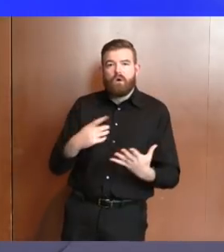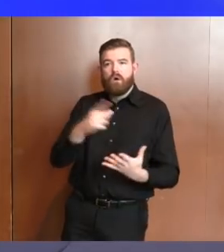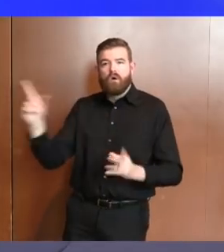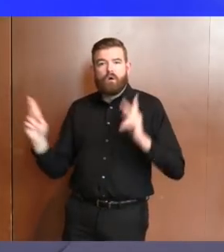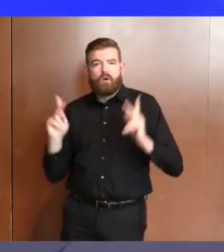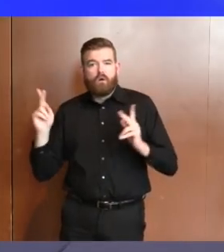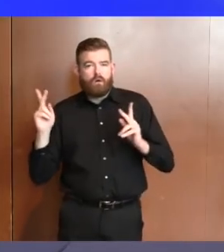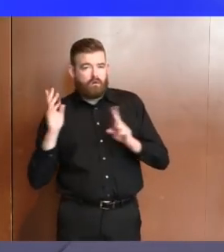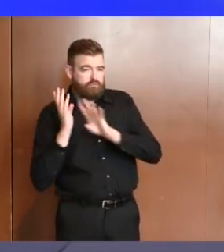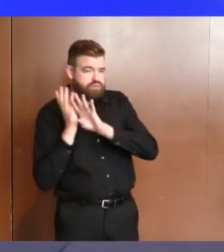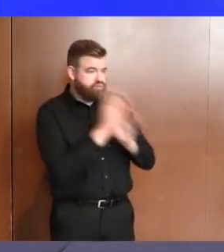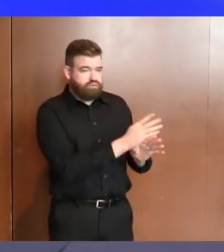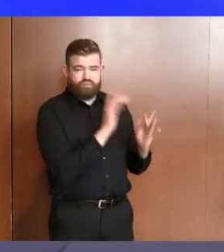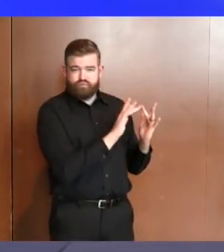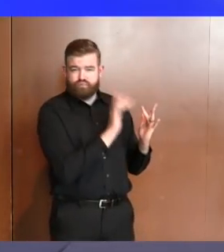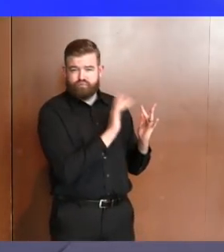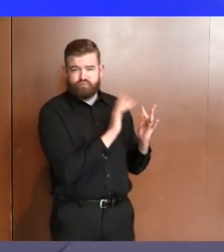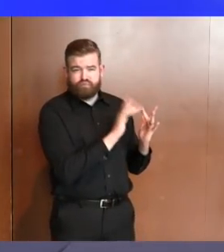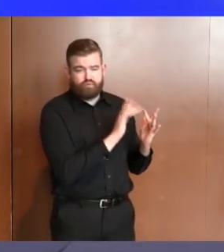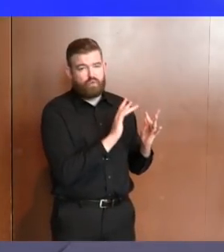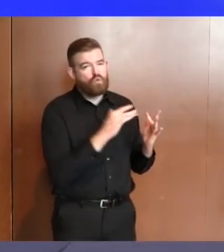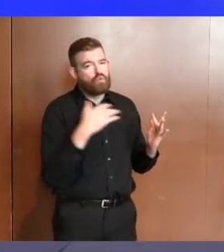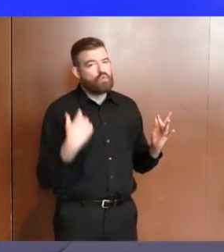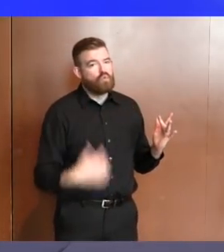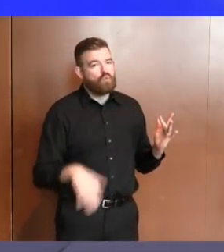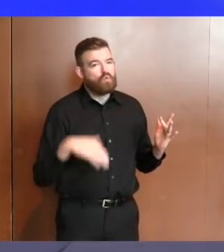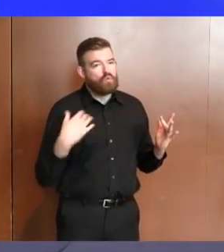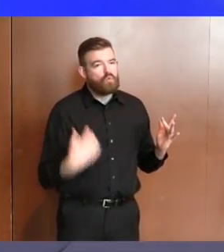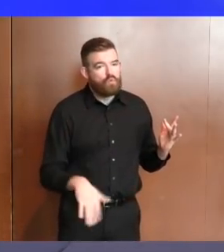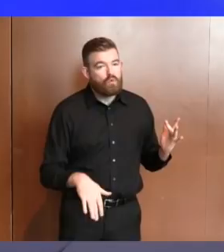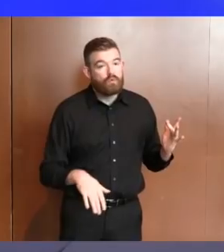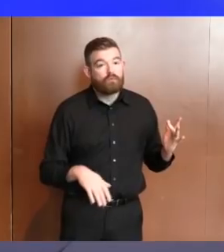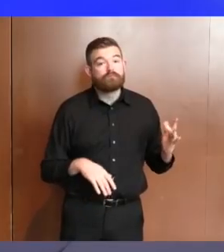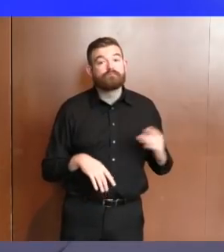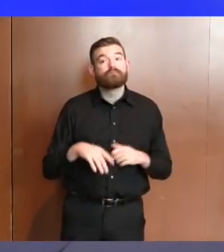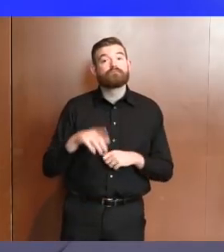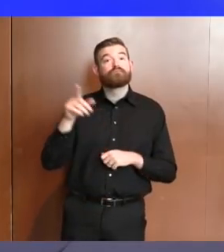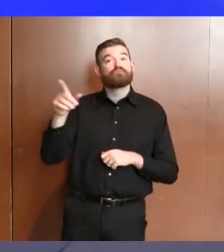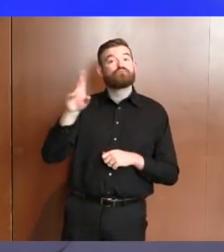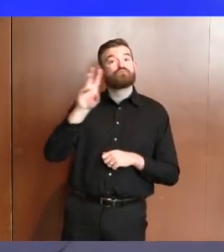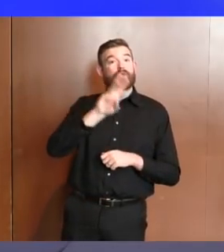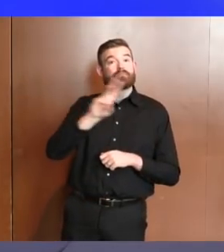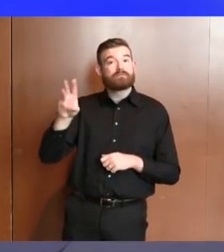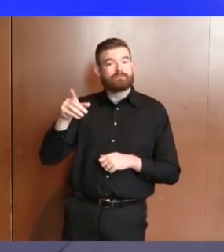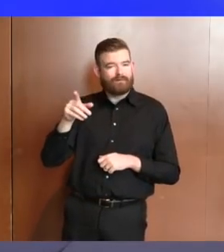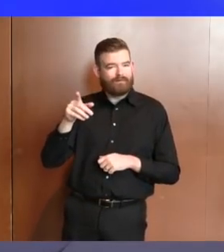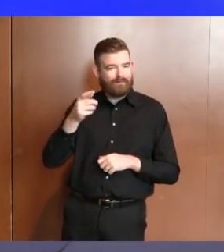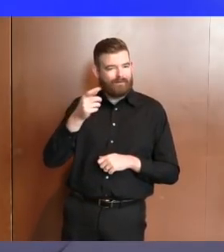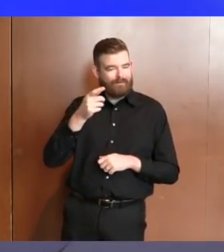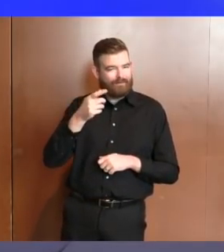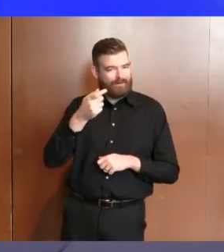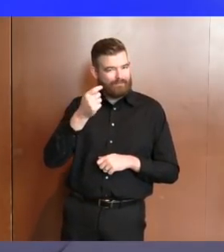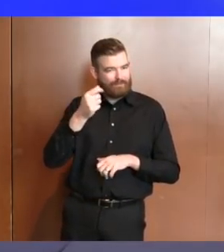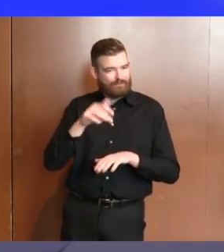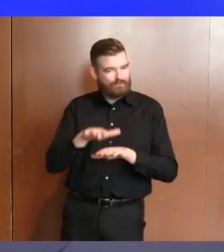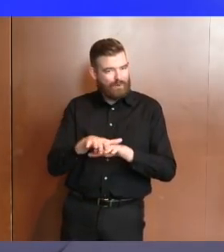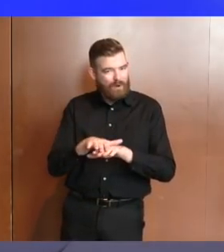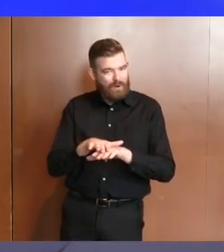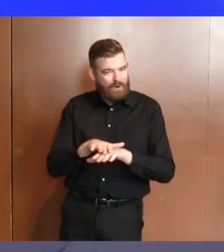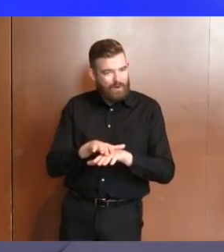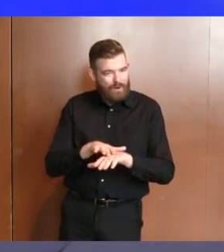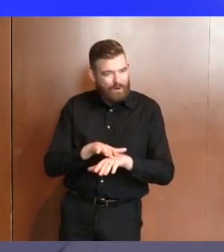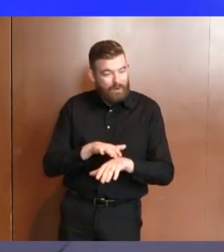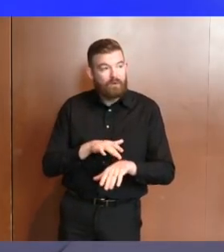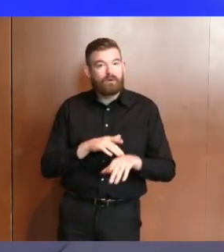when the UI website gets bogged down or if you're stuck on a hold on the telephone. But